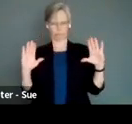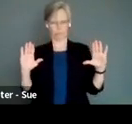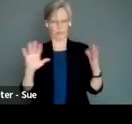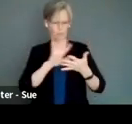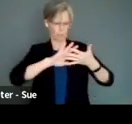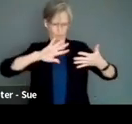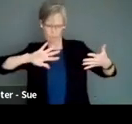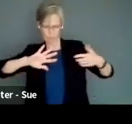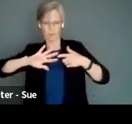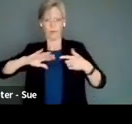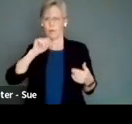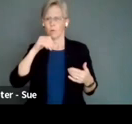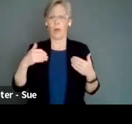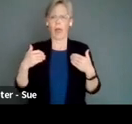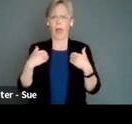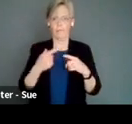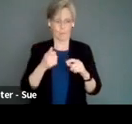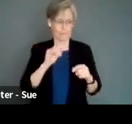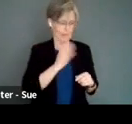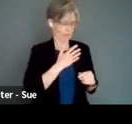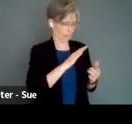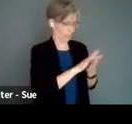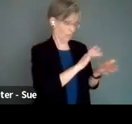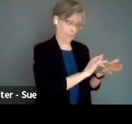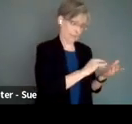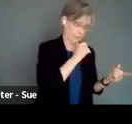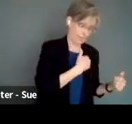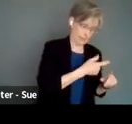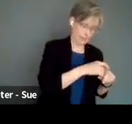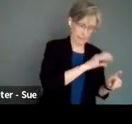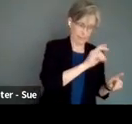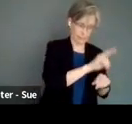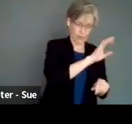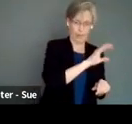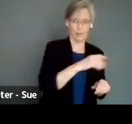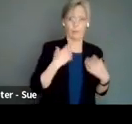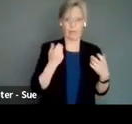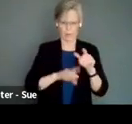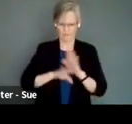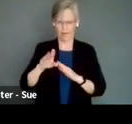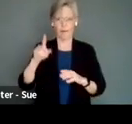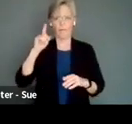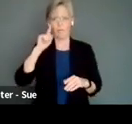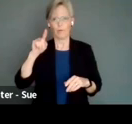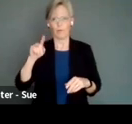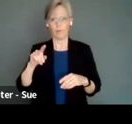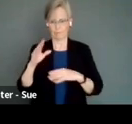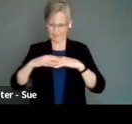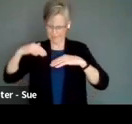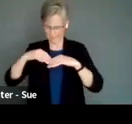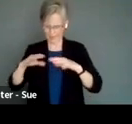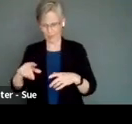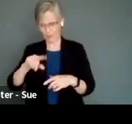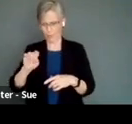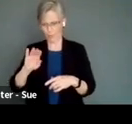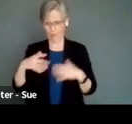We don't have one from the Cumming School of Medicine, Holly. I wanted to use one from, we need to develop one from the Indigenous Local Global Health